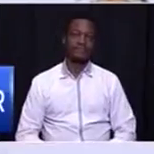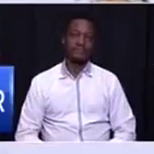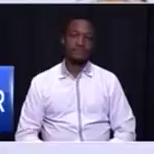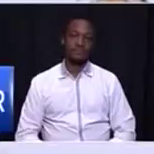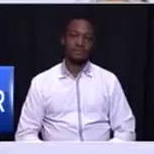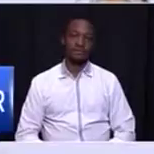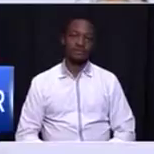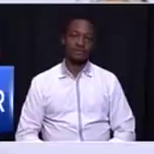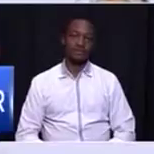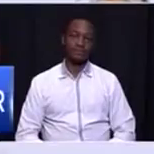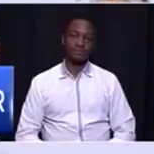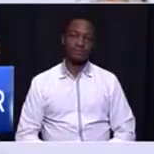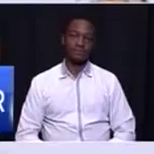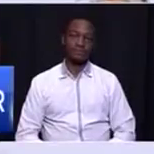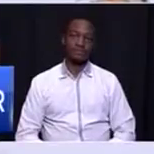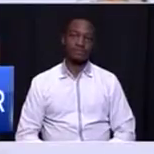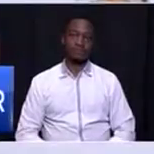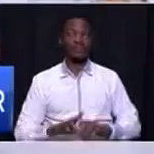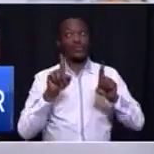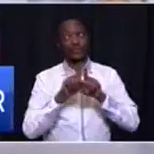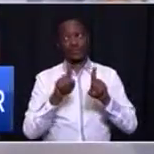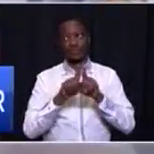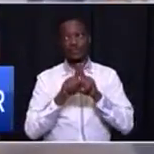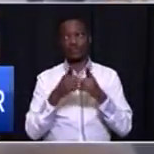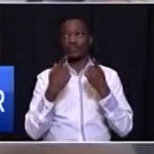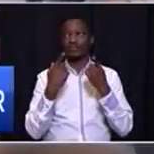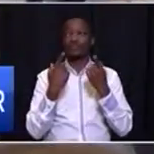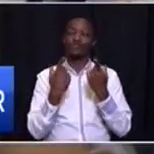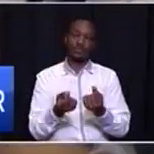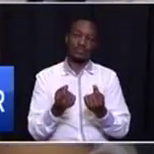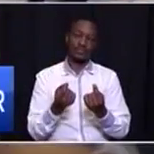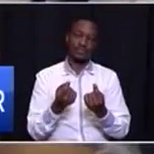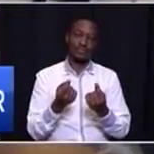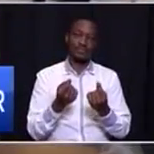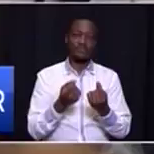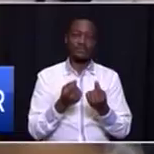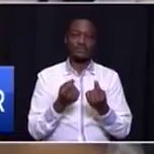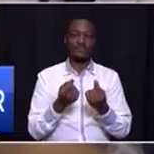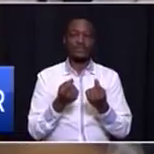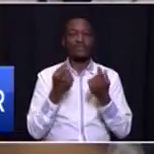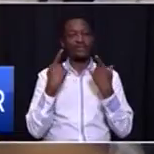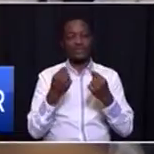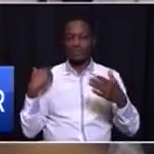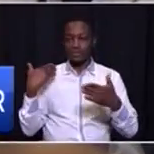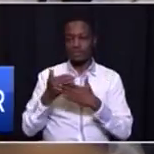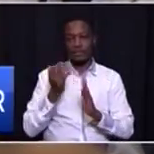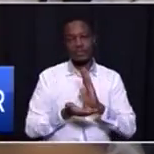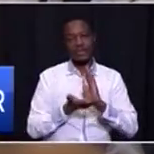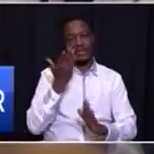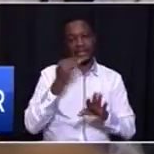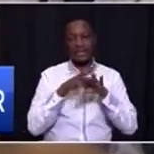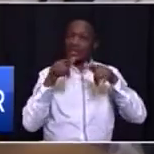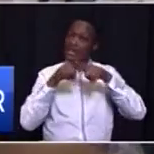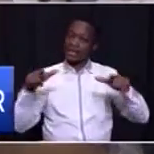Honourable members, we will also do something that we have been doing but increase that level.